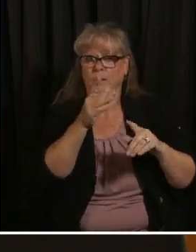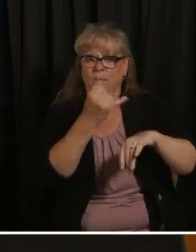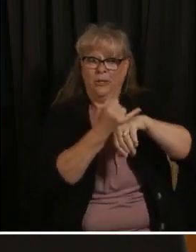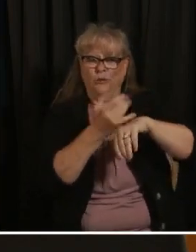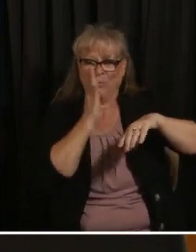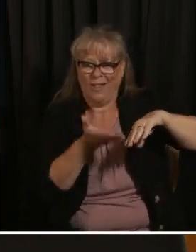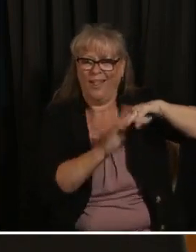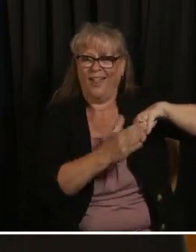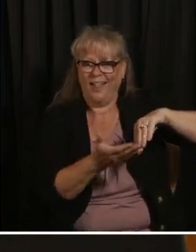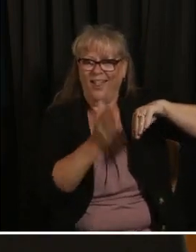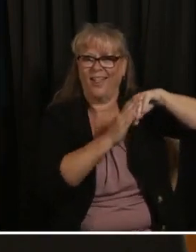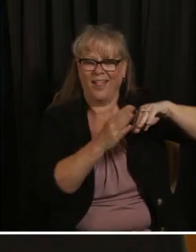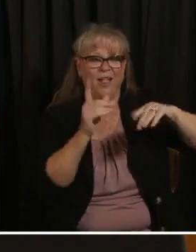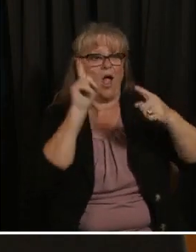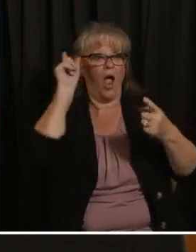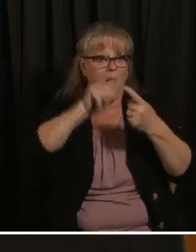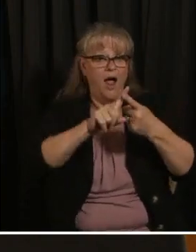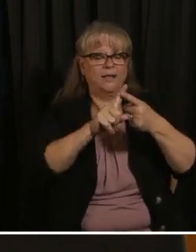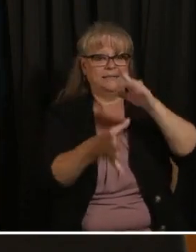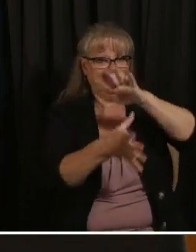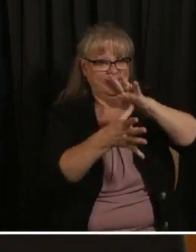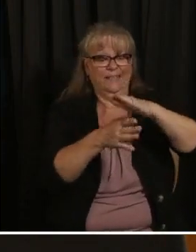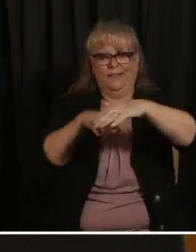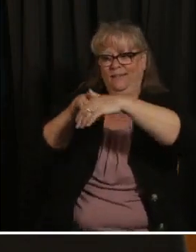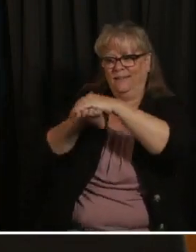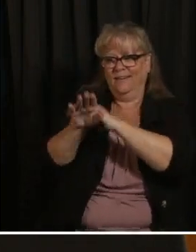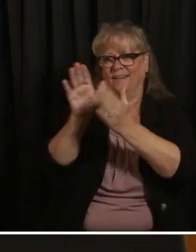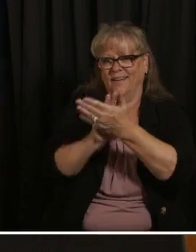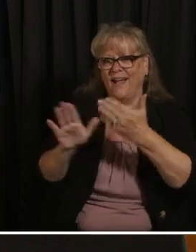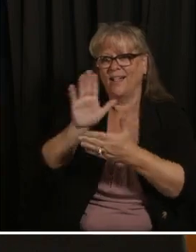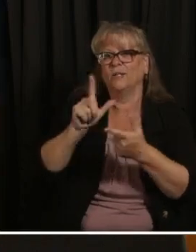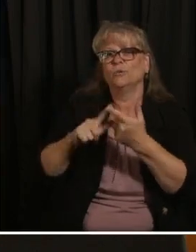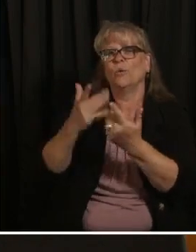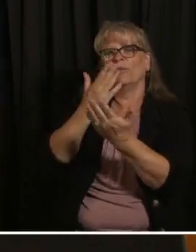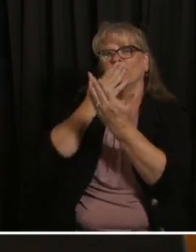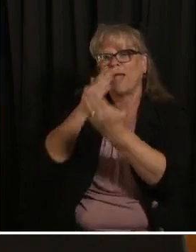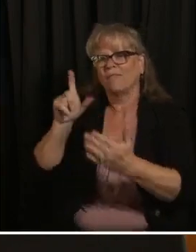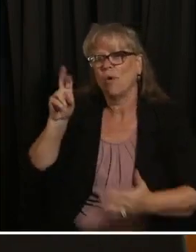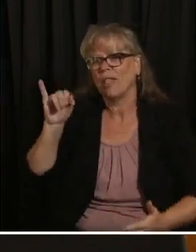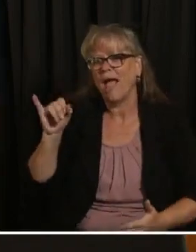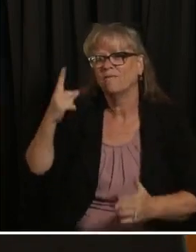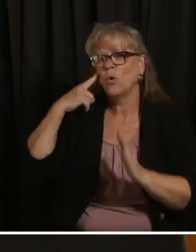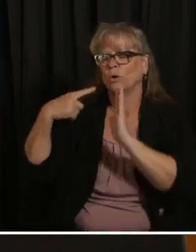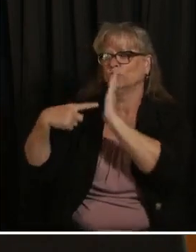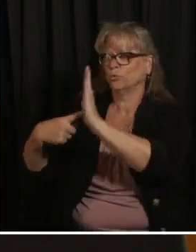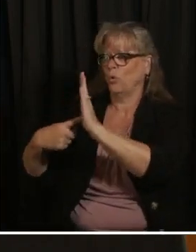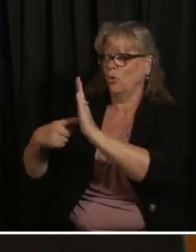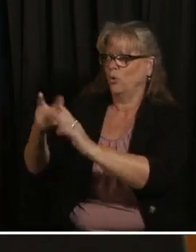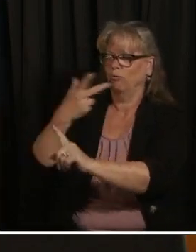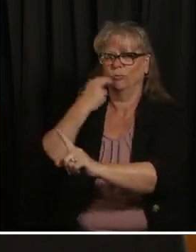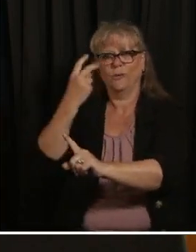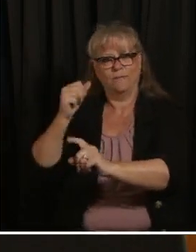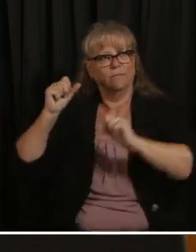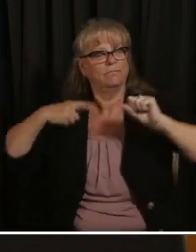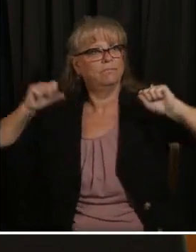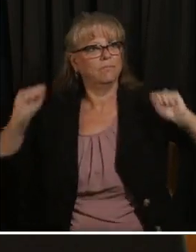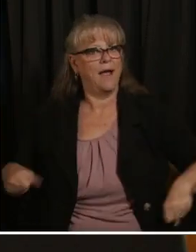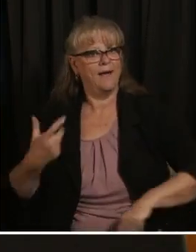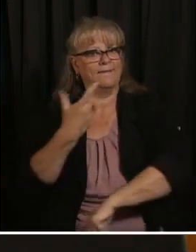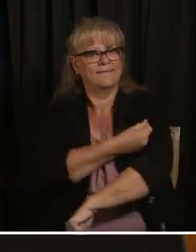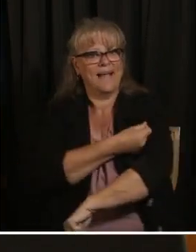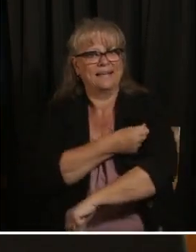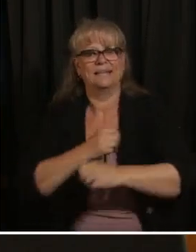to school and thank you Levi for for for setting that trend and setting the way next I'm going to introduce our two virtual guests